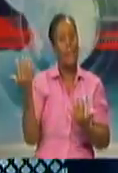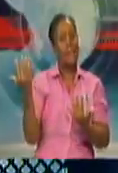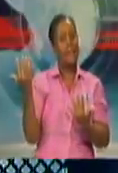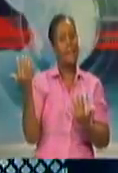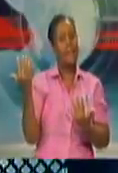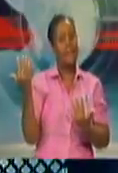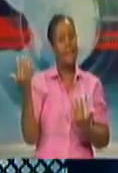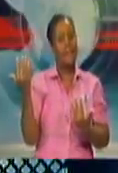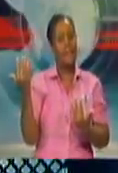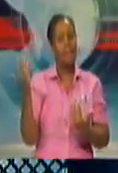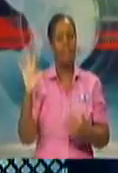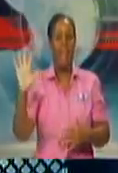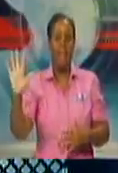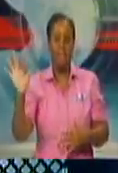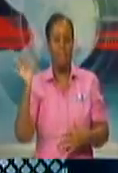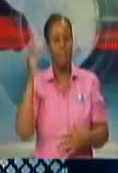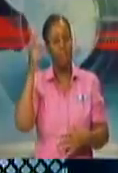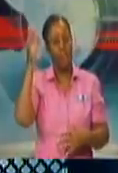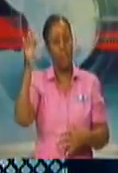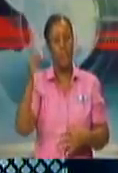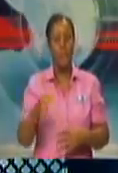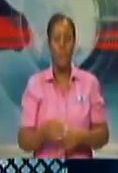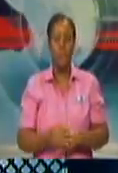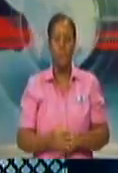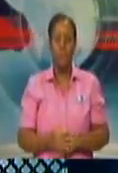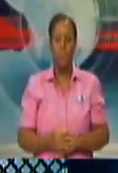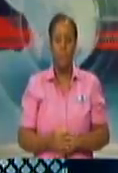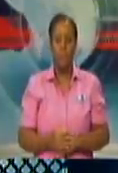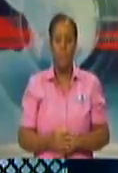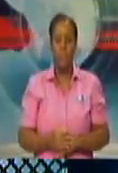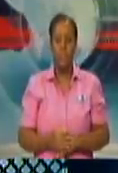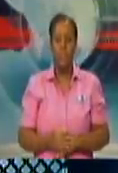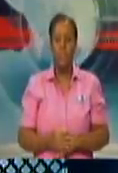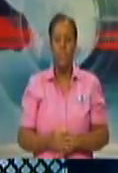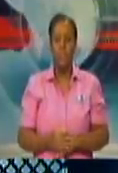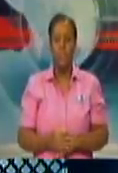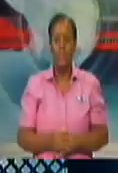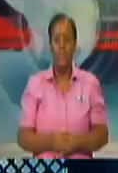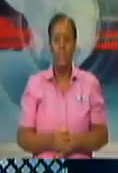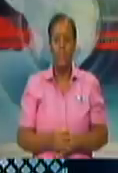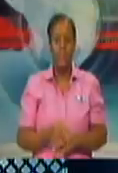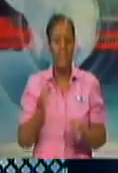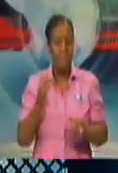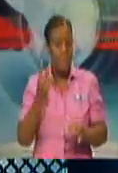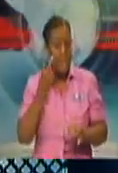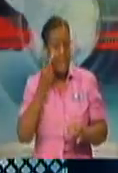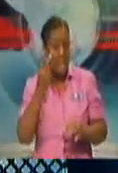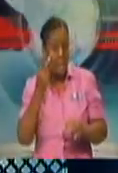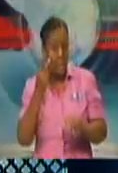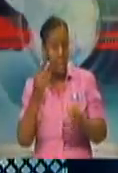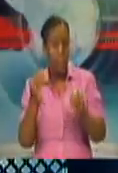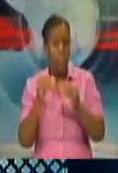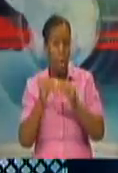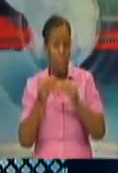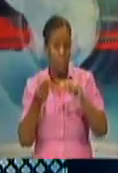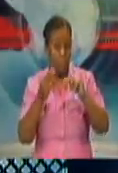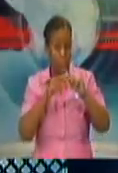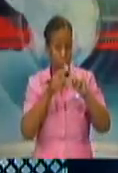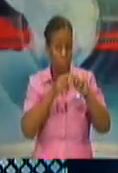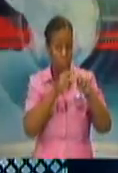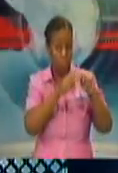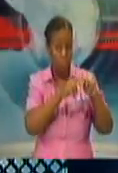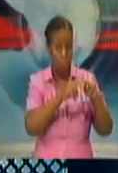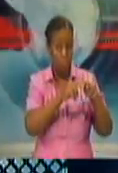don't want to jump the gun and say what will happen. Of course, if we see an increase in number of cases, then we will have to hold the phases for a longer period of time.